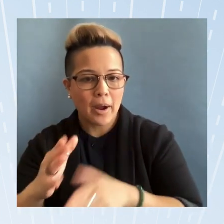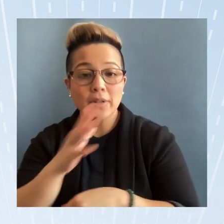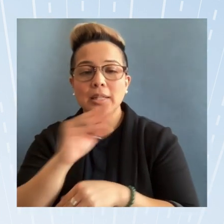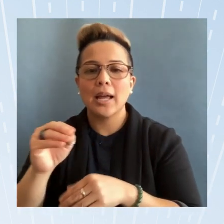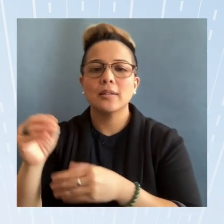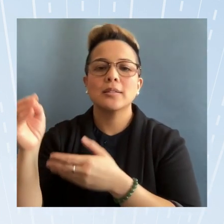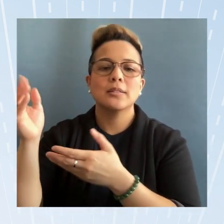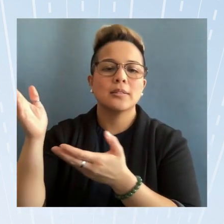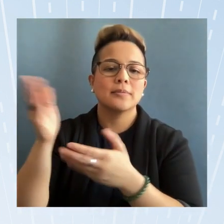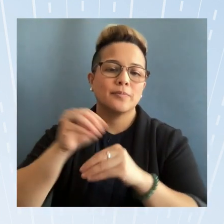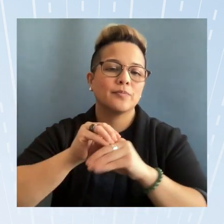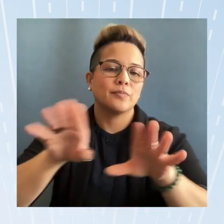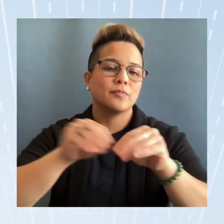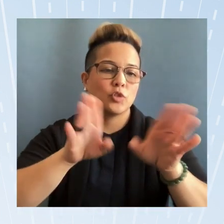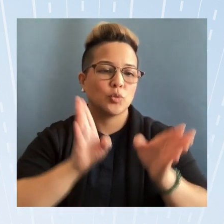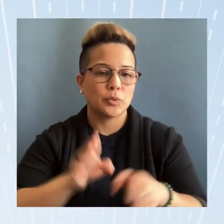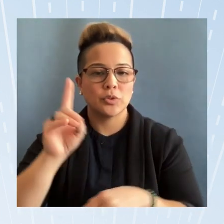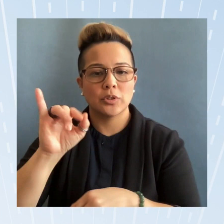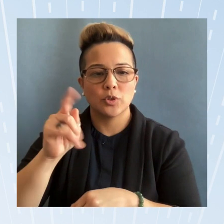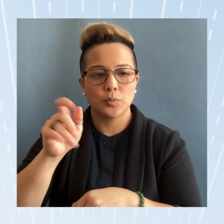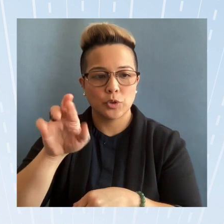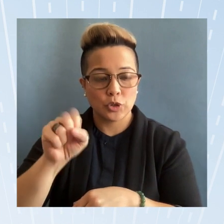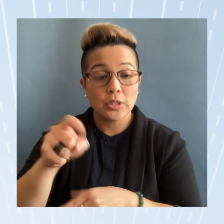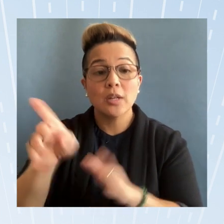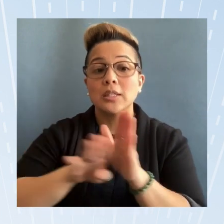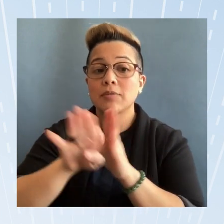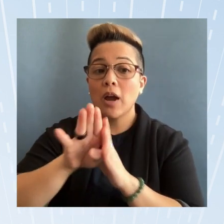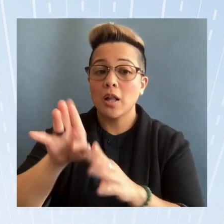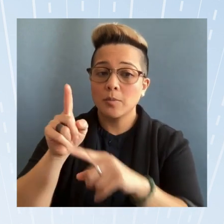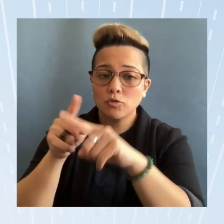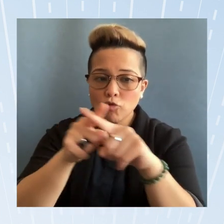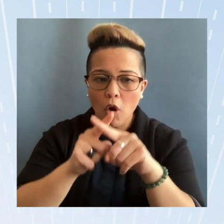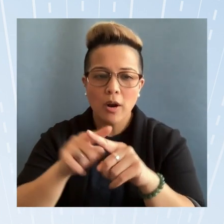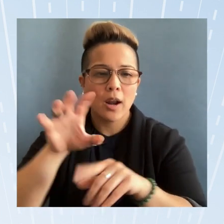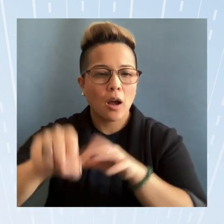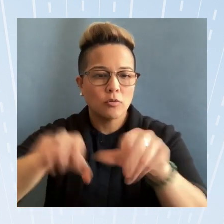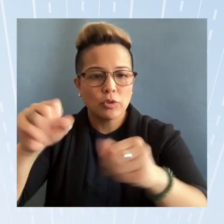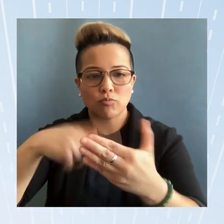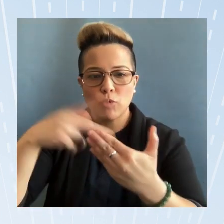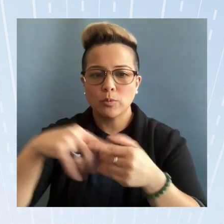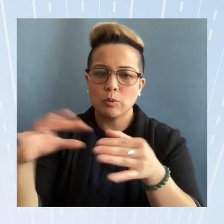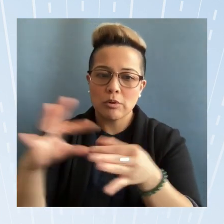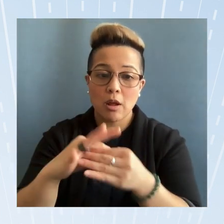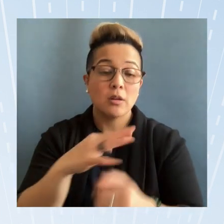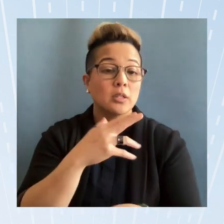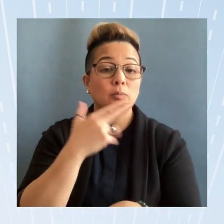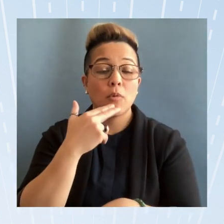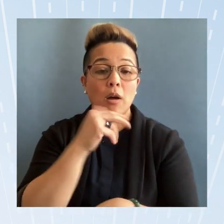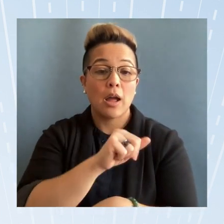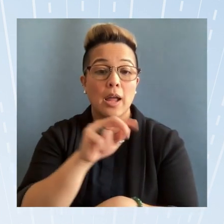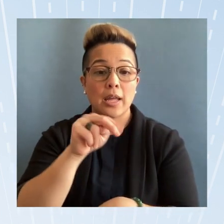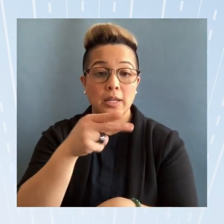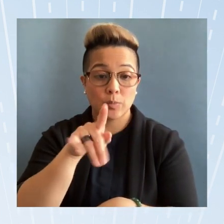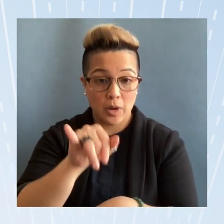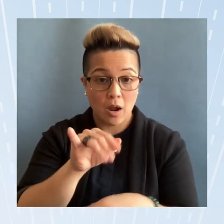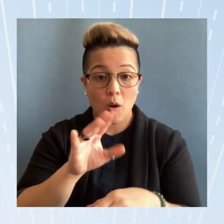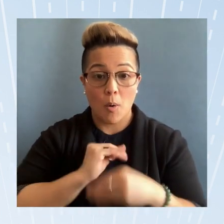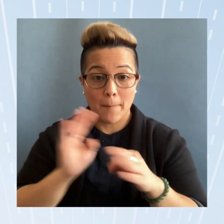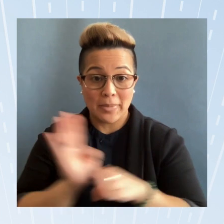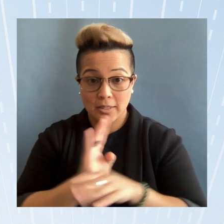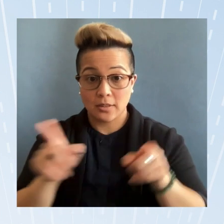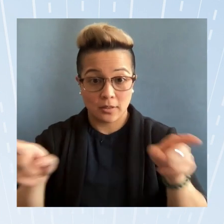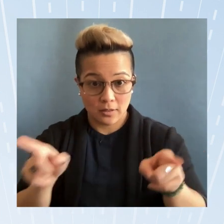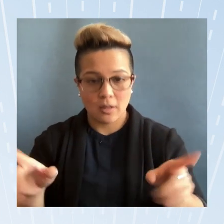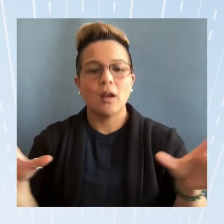develop targeted outreach programs to connect small a and hpi owned businesses with potential international